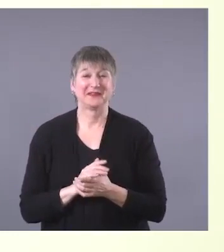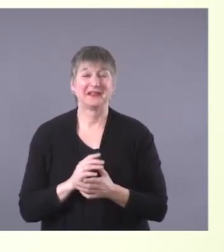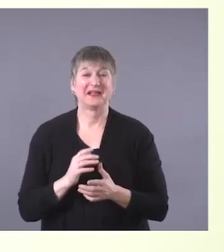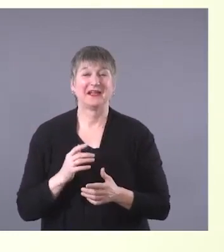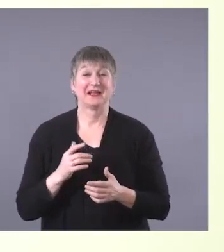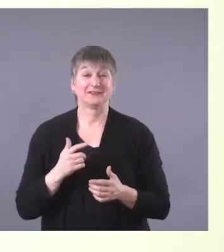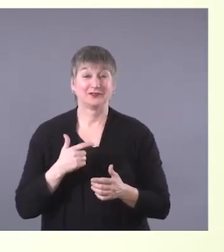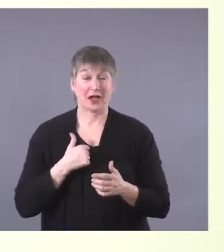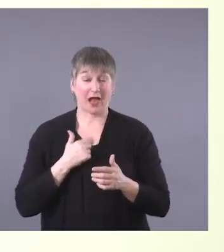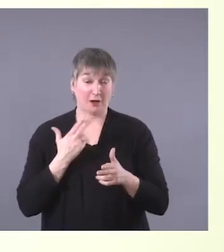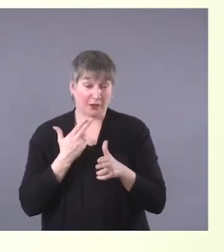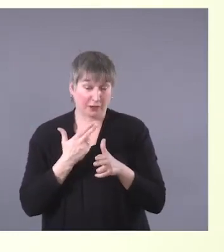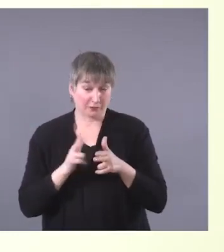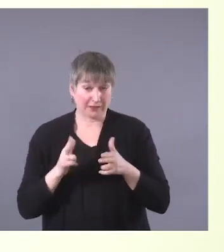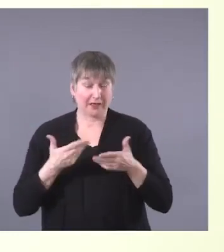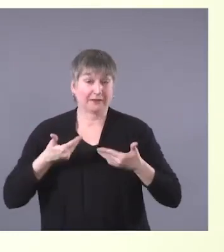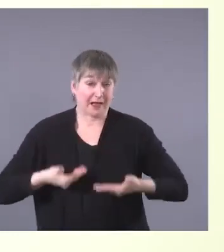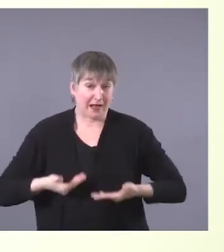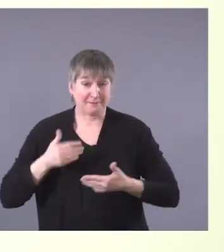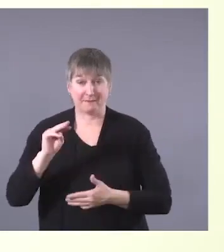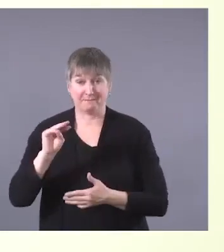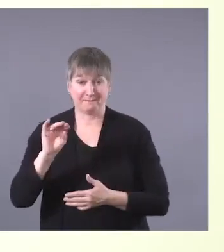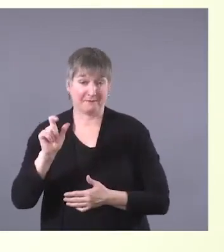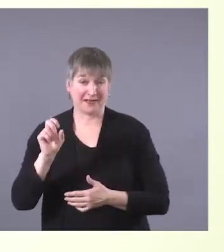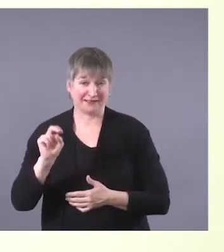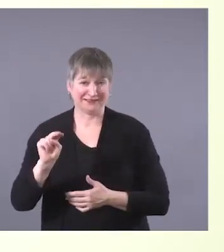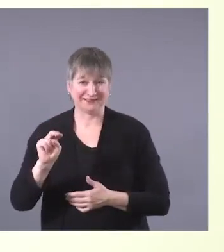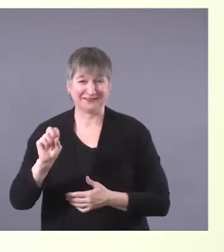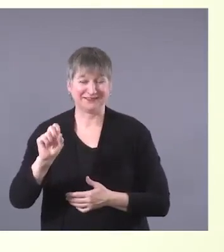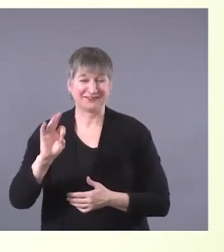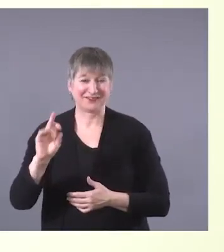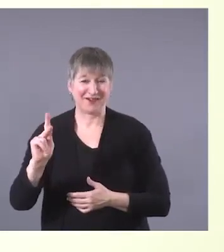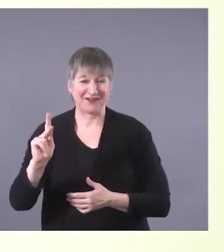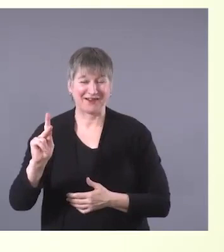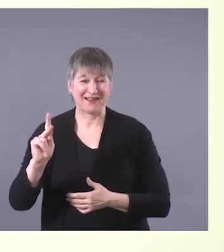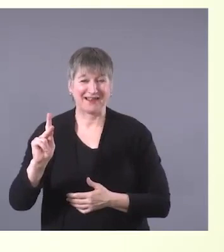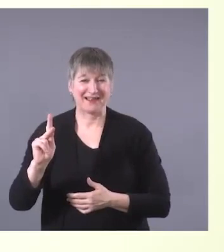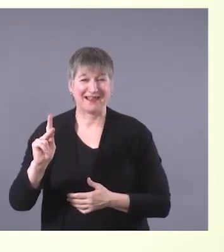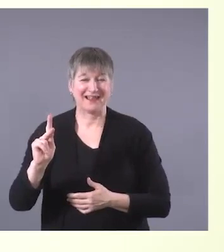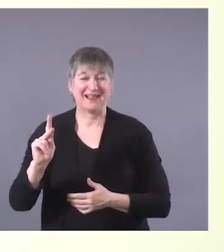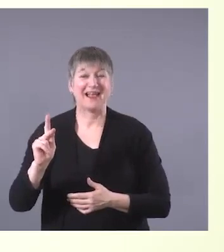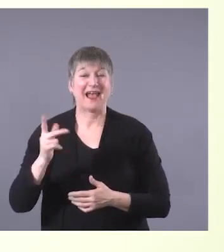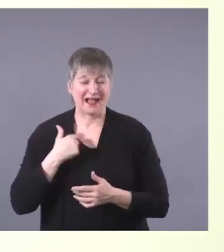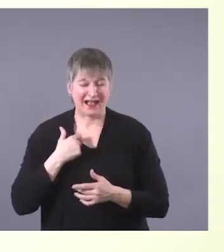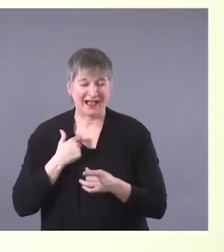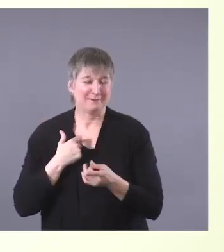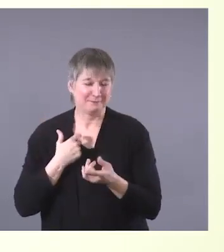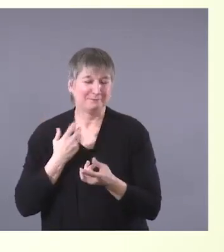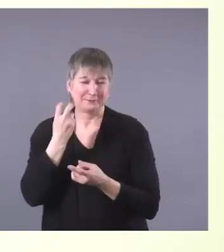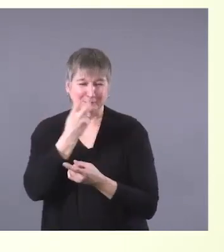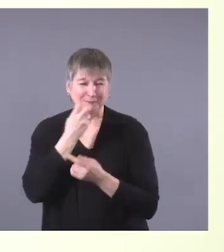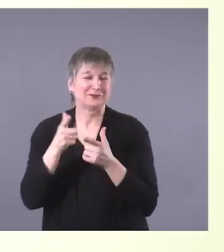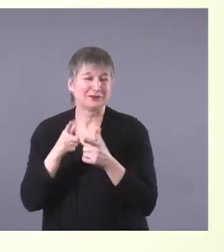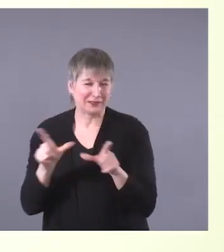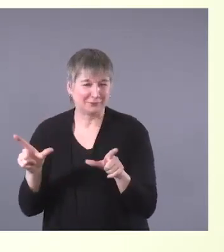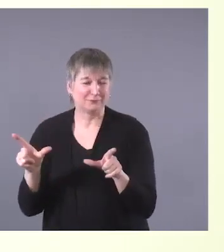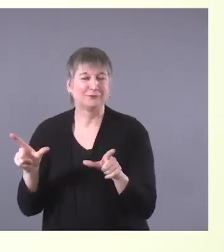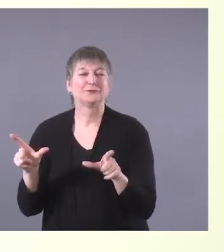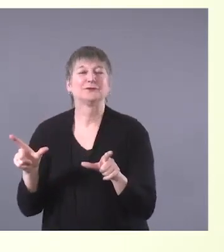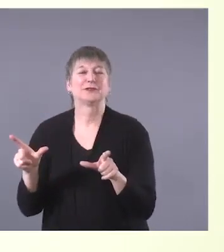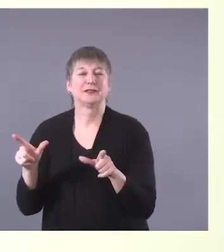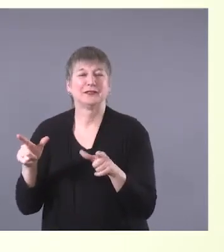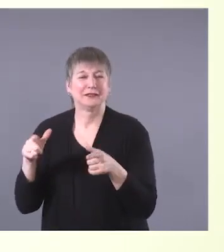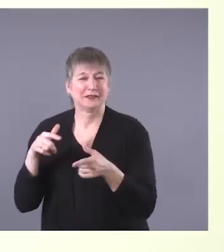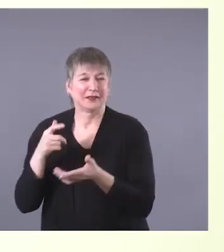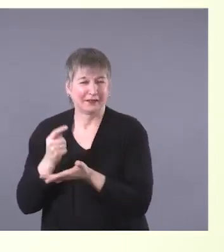I'm Megan Stock and I'm, as Sarah said, a speech language pathologist. Since 2011,